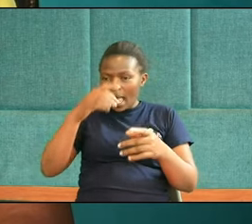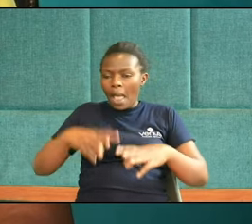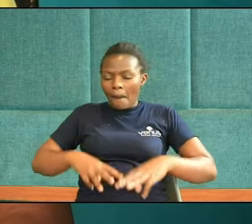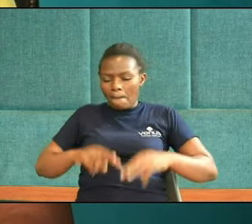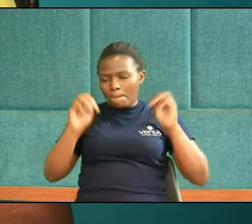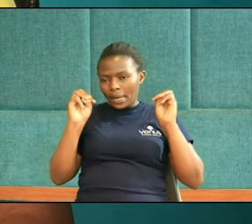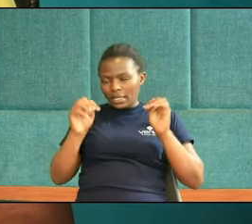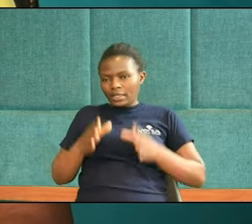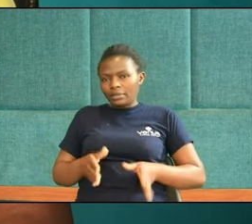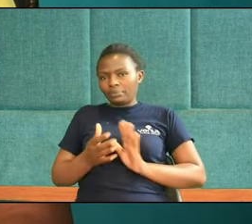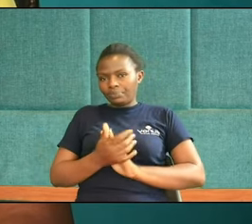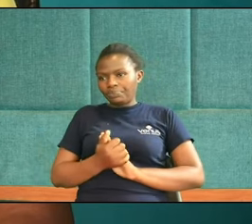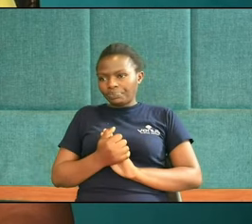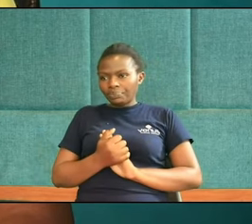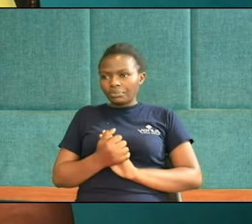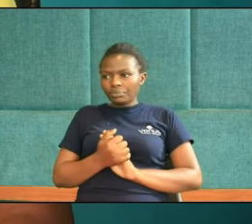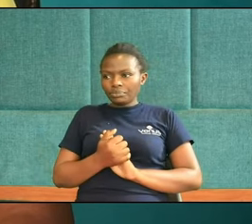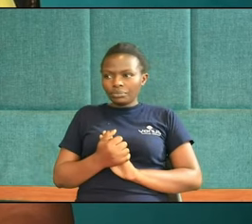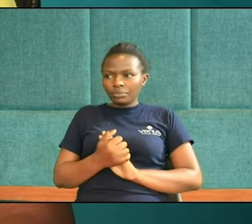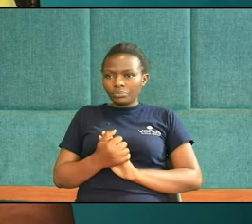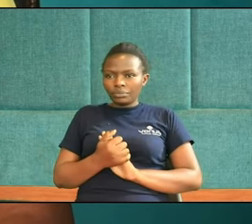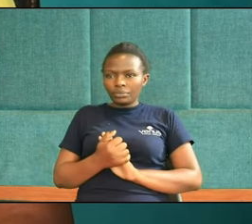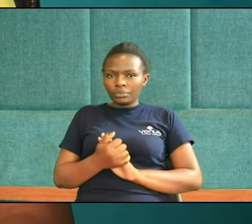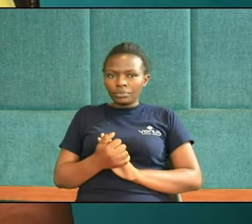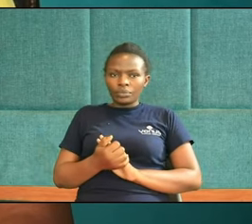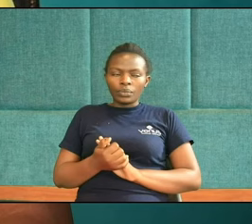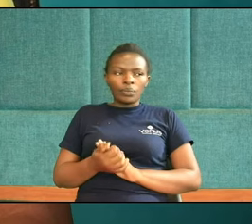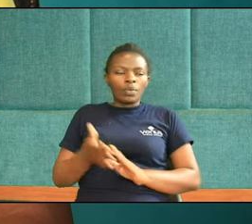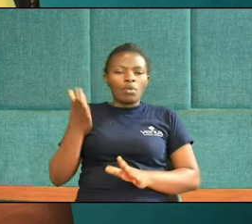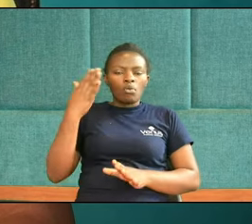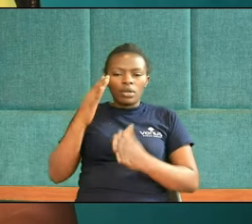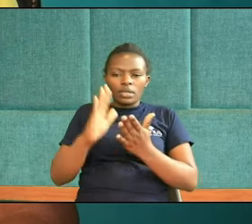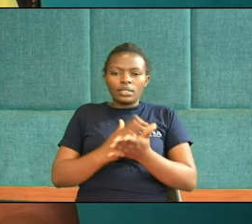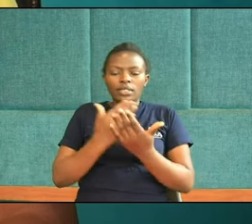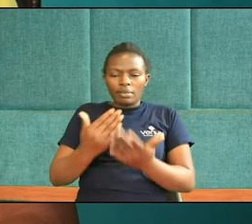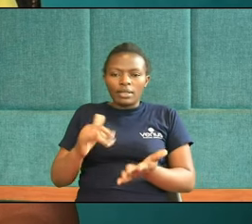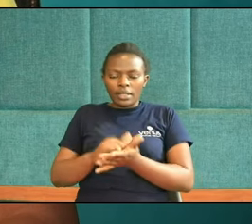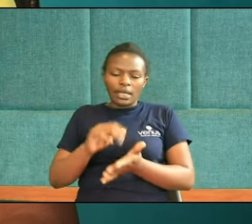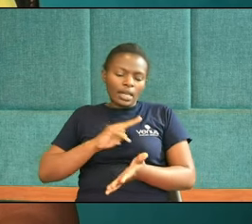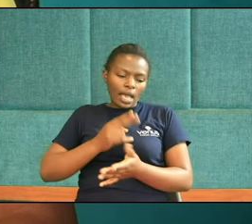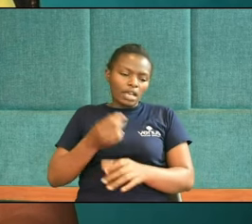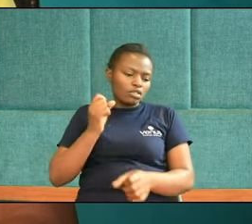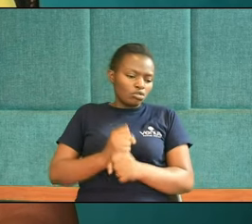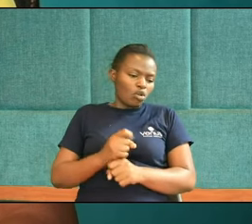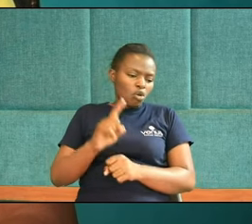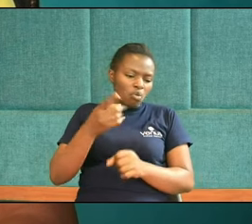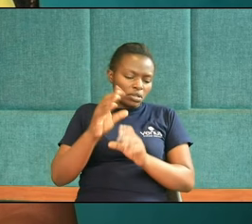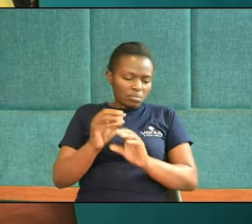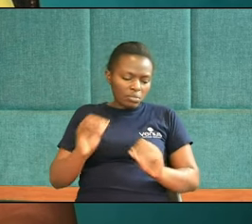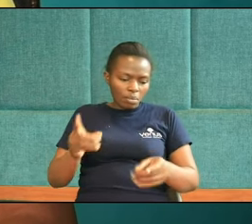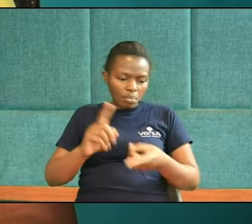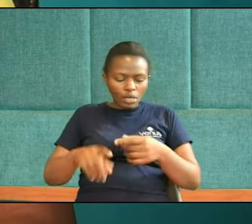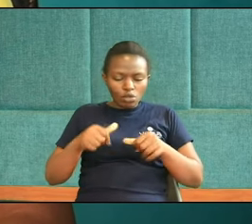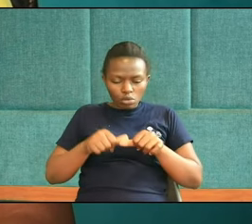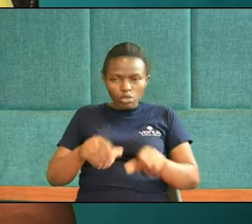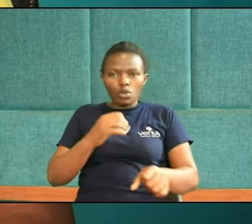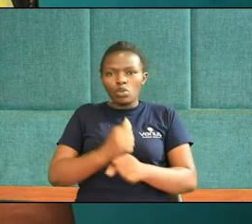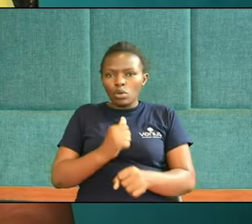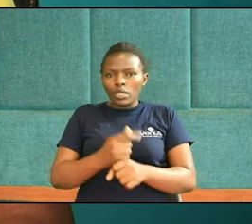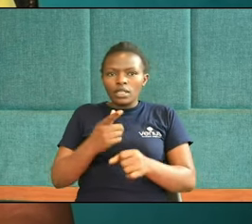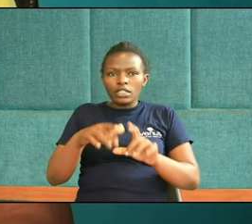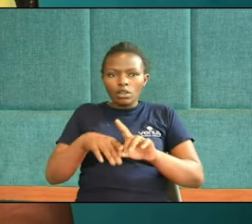commit You know That's like Continuance Turn So it's not Something you just Do once You're going to Commit more And more parts Of your life To him